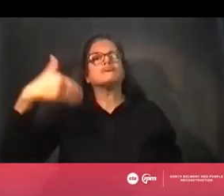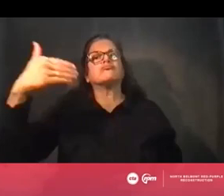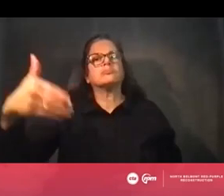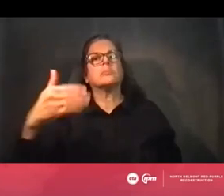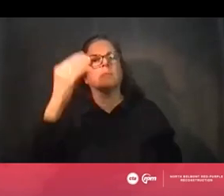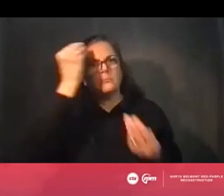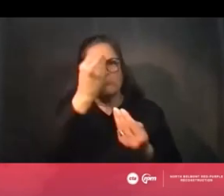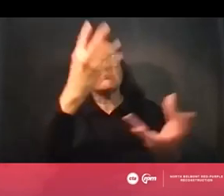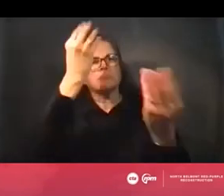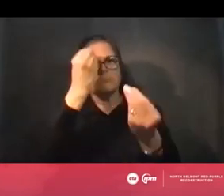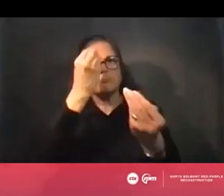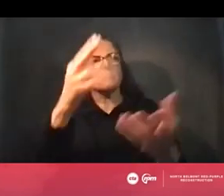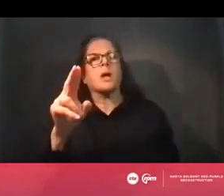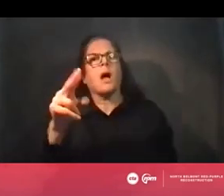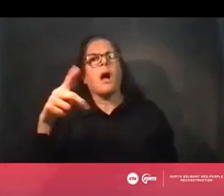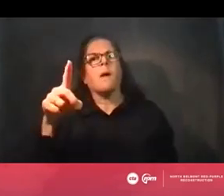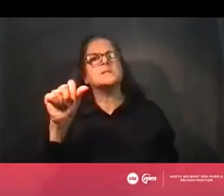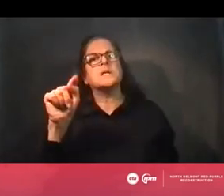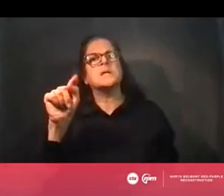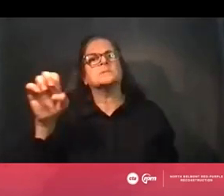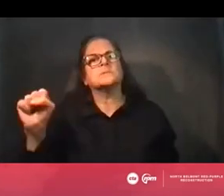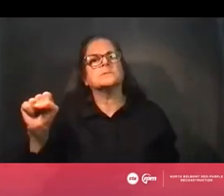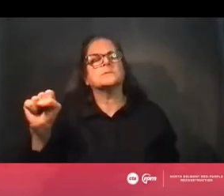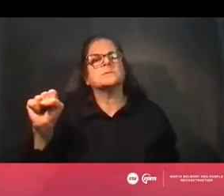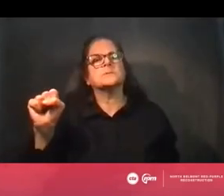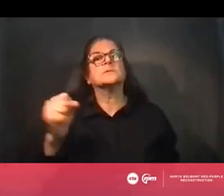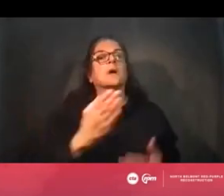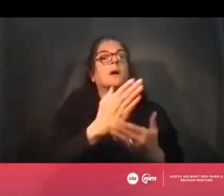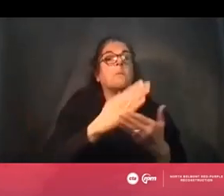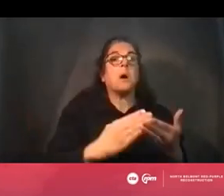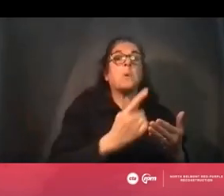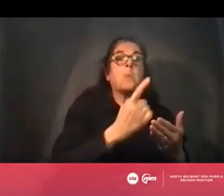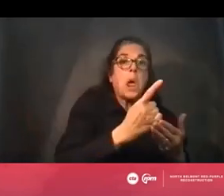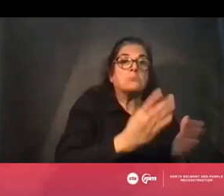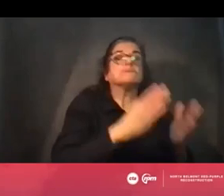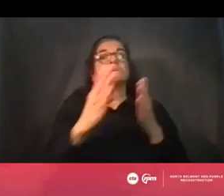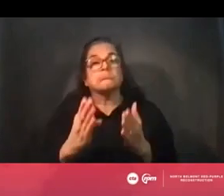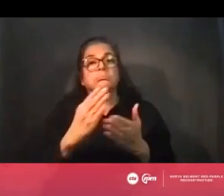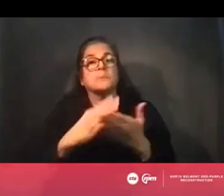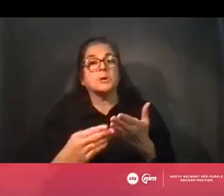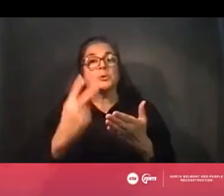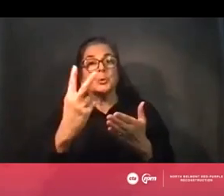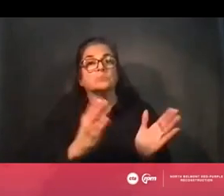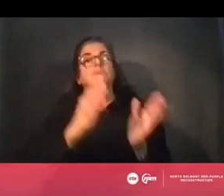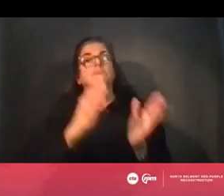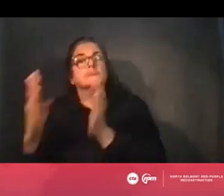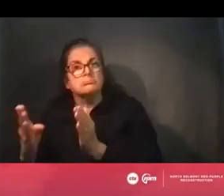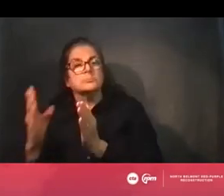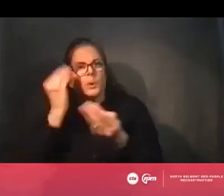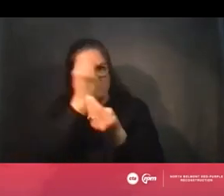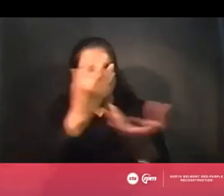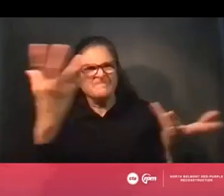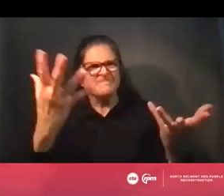associated with different phasing of the work. So I'm going to sidestep that one just a little bit because it is an incremental